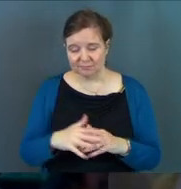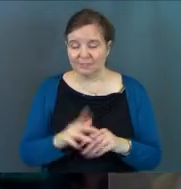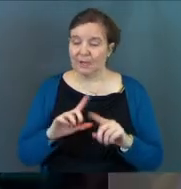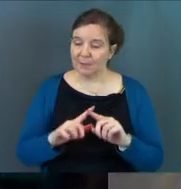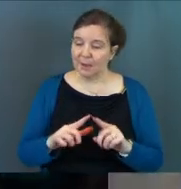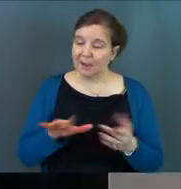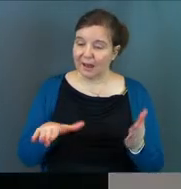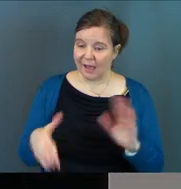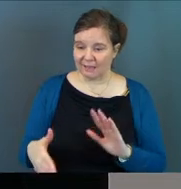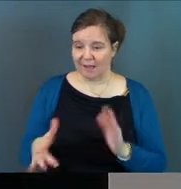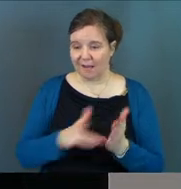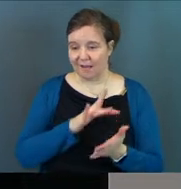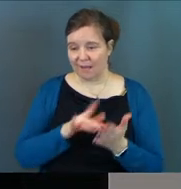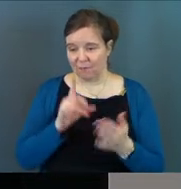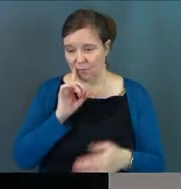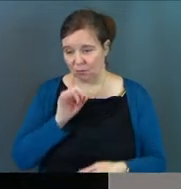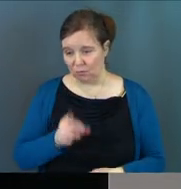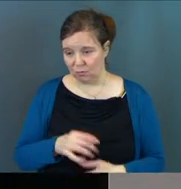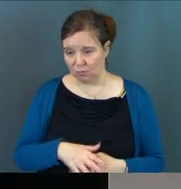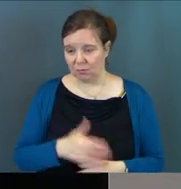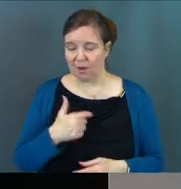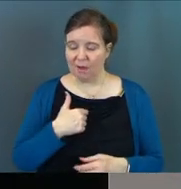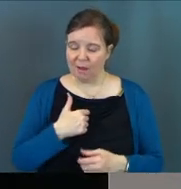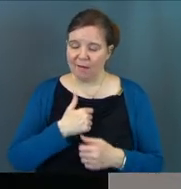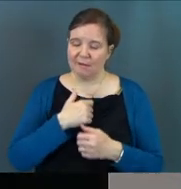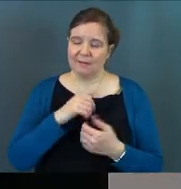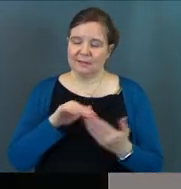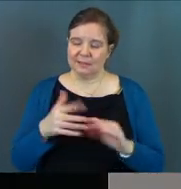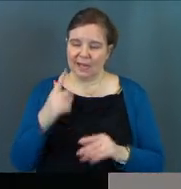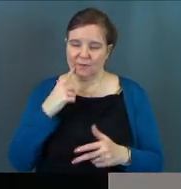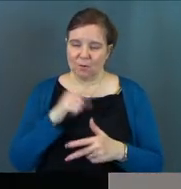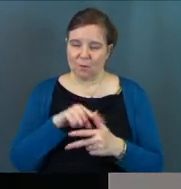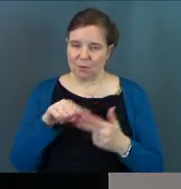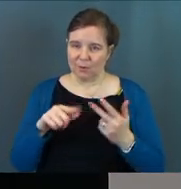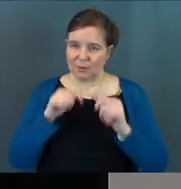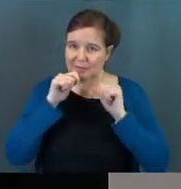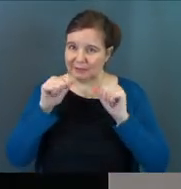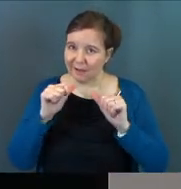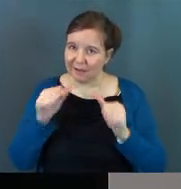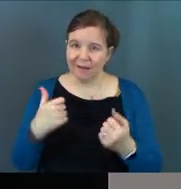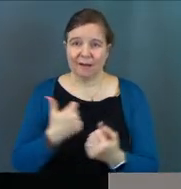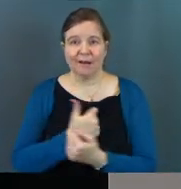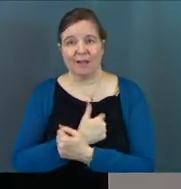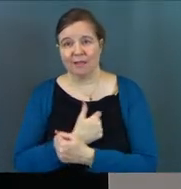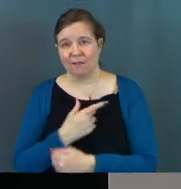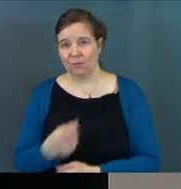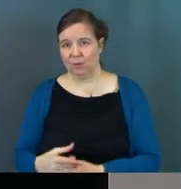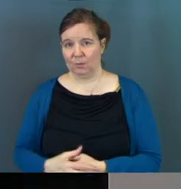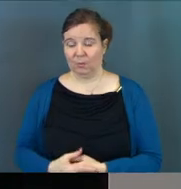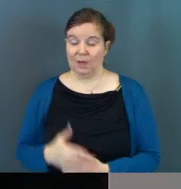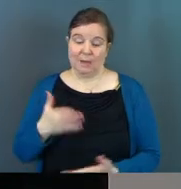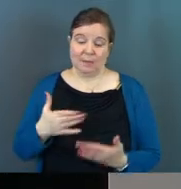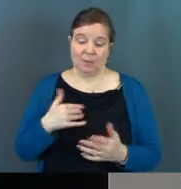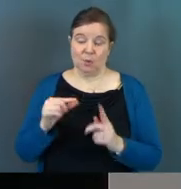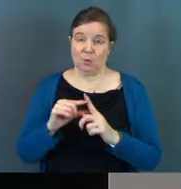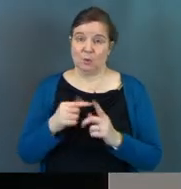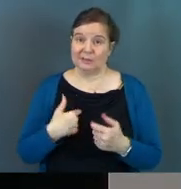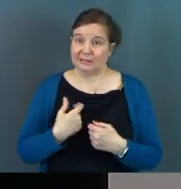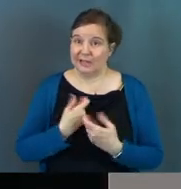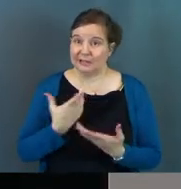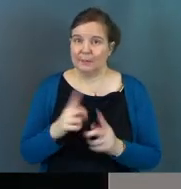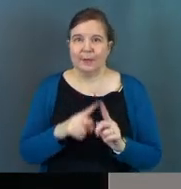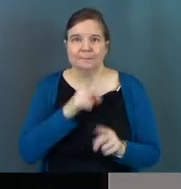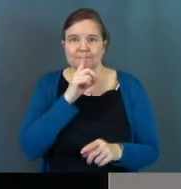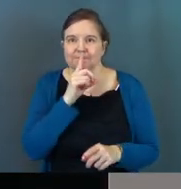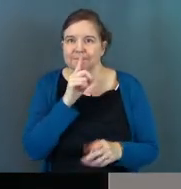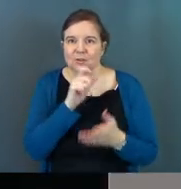But I died for you. I died for those three denials. And I love you. And maybe those words God said,